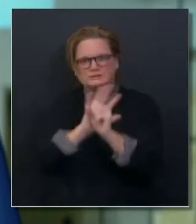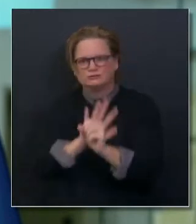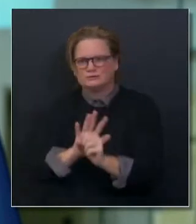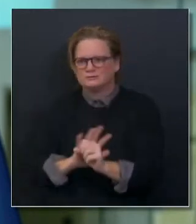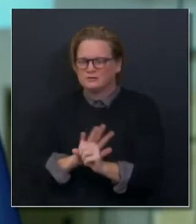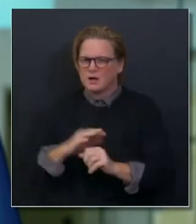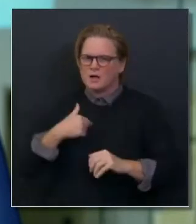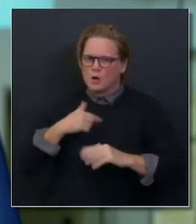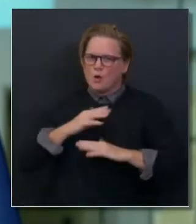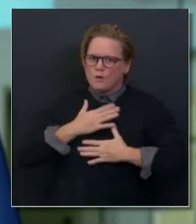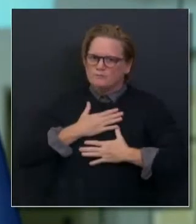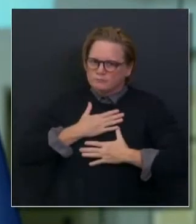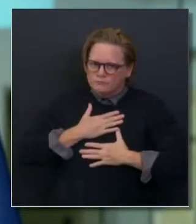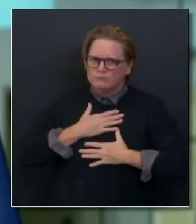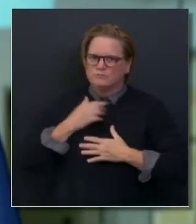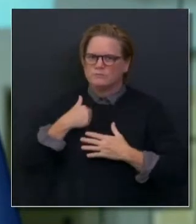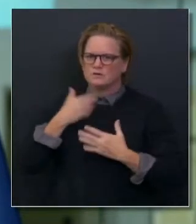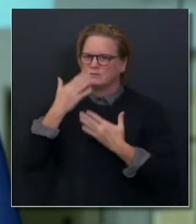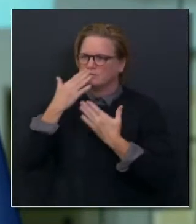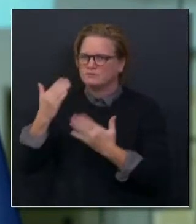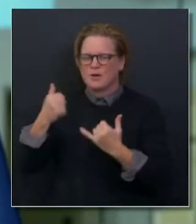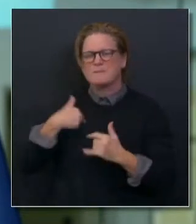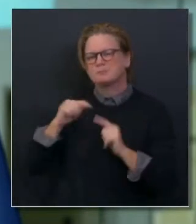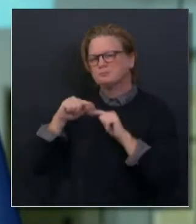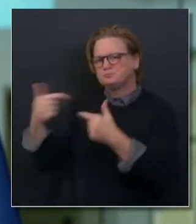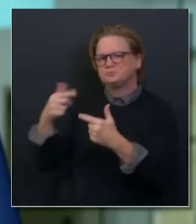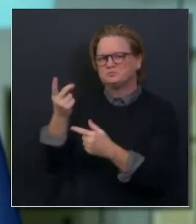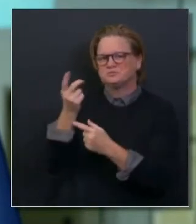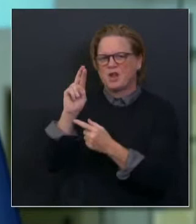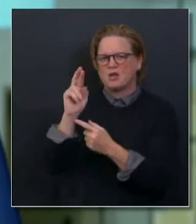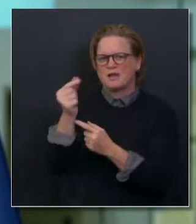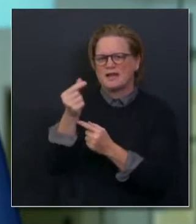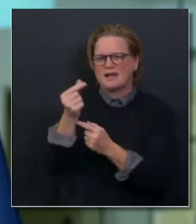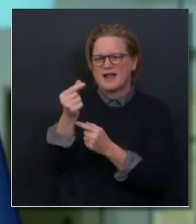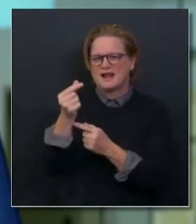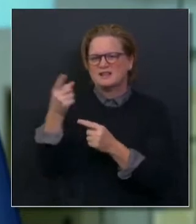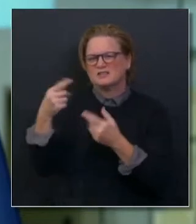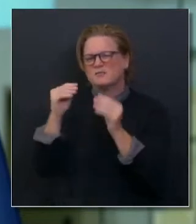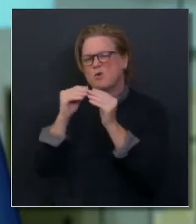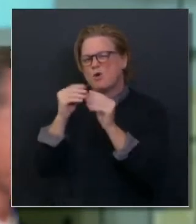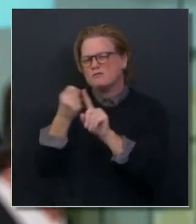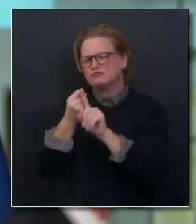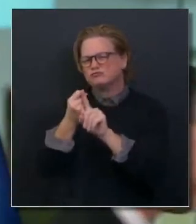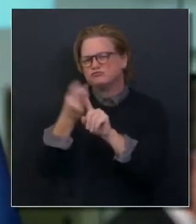ask Dr. Galli to sort of fill in the blanks and close this all out.